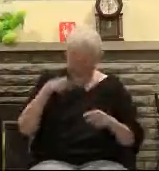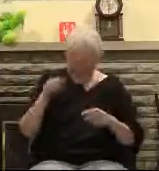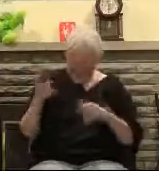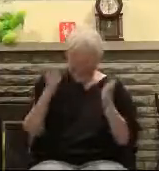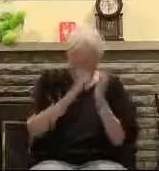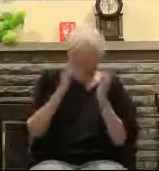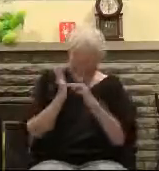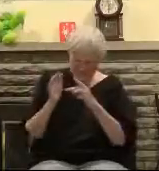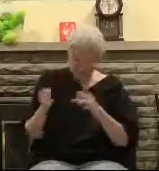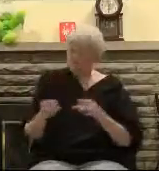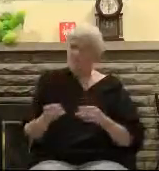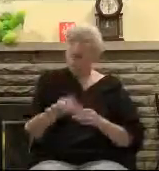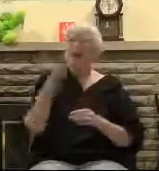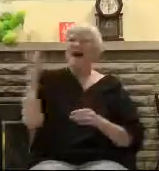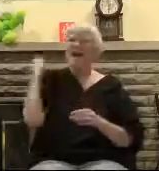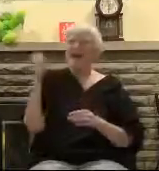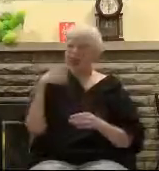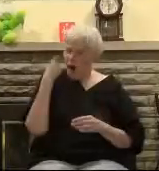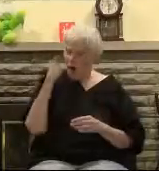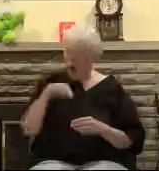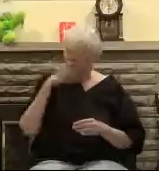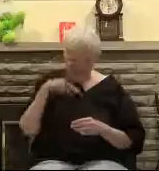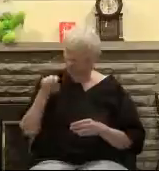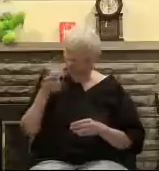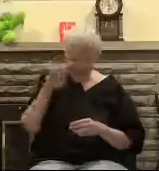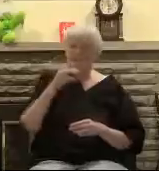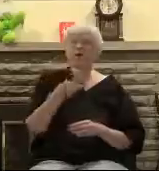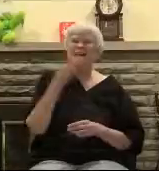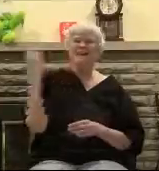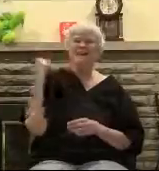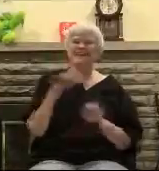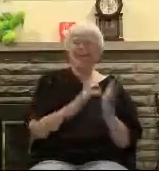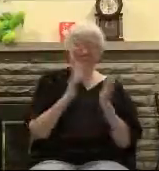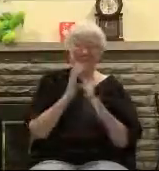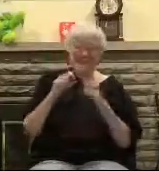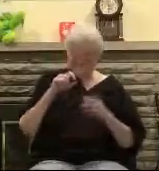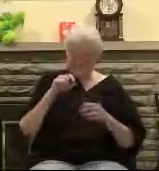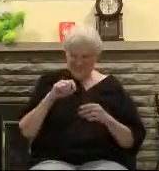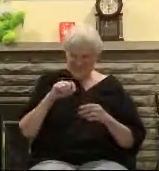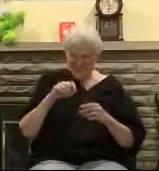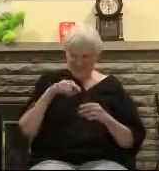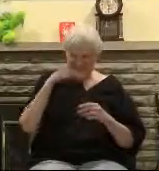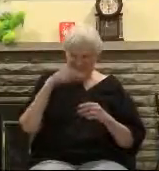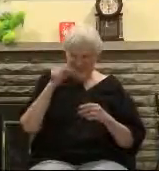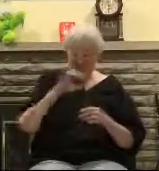Jesus is who he said he was And he claimed to be God